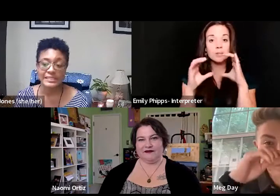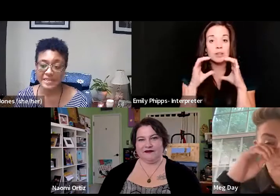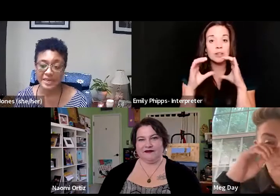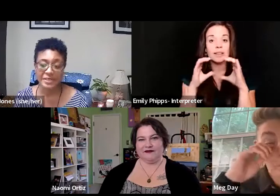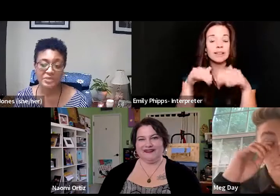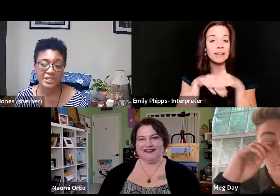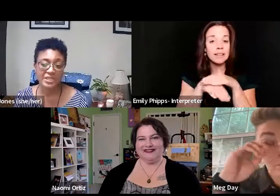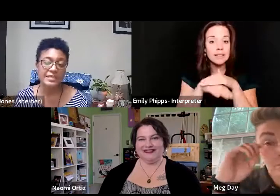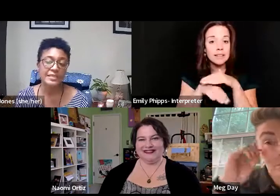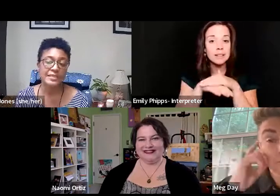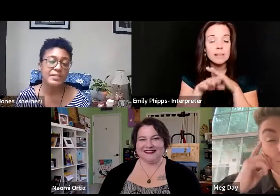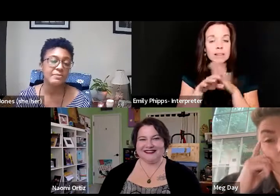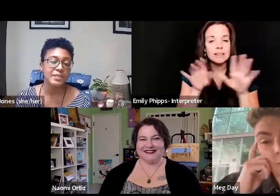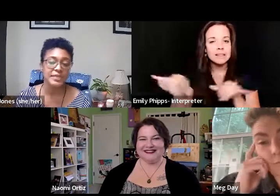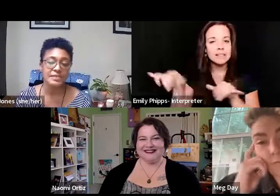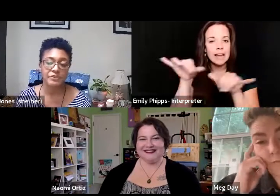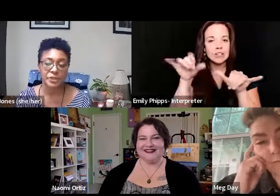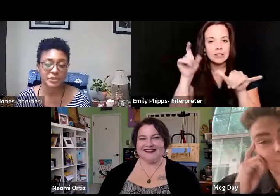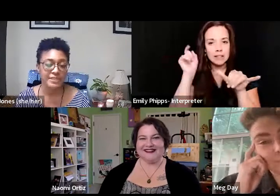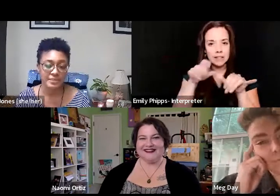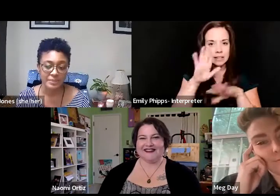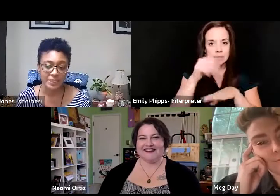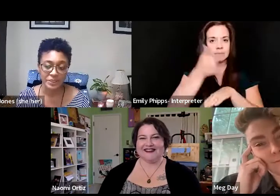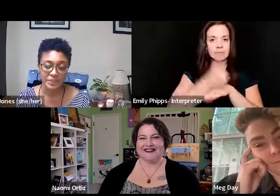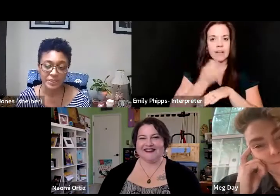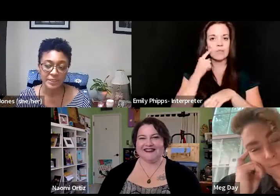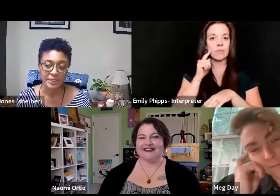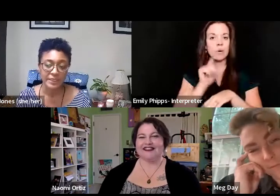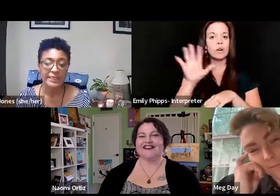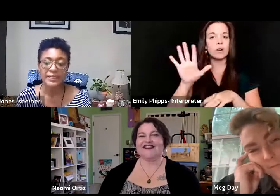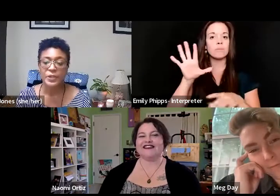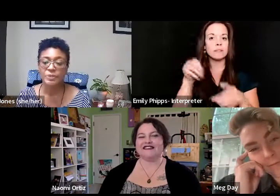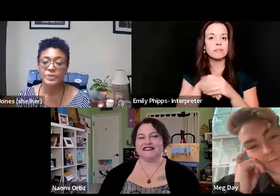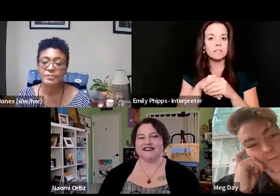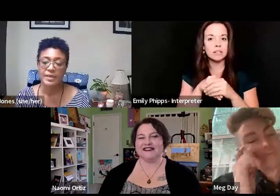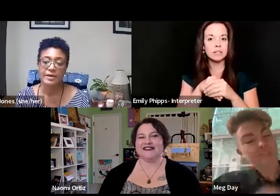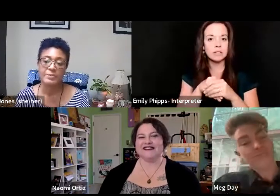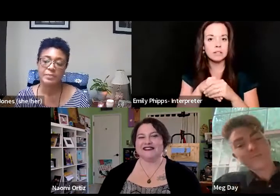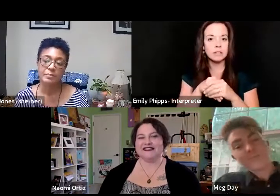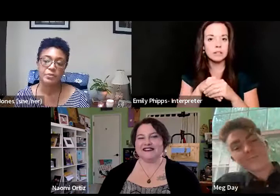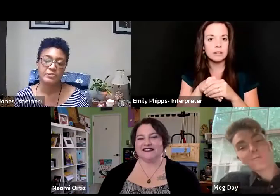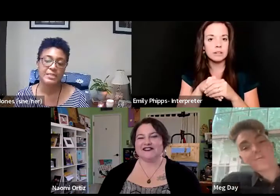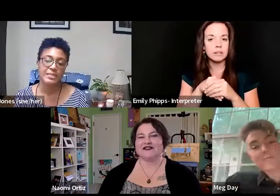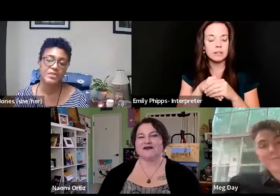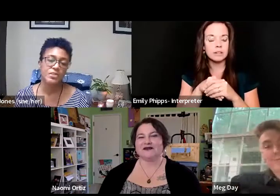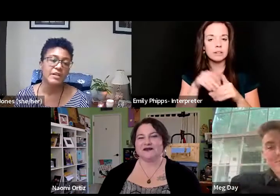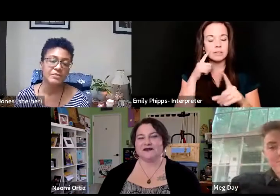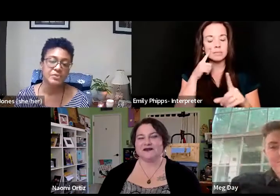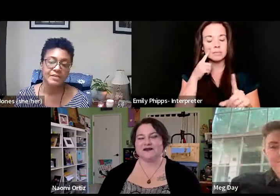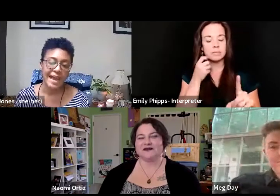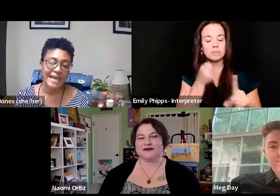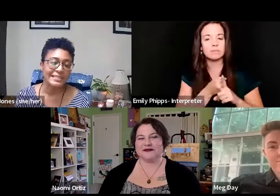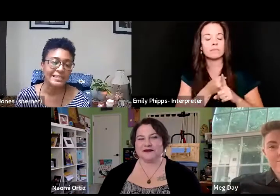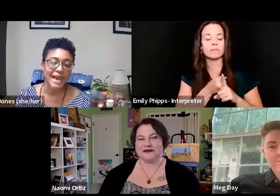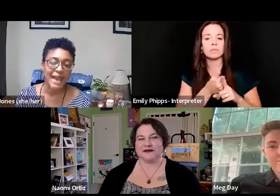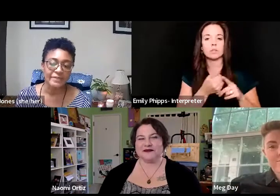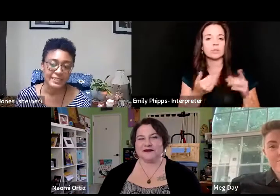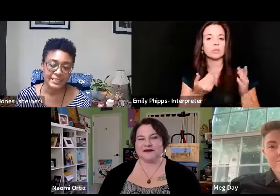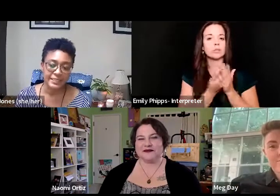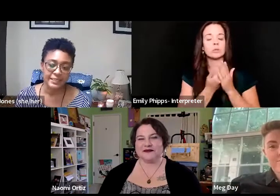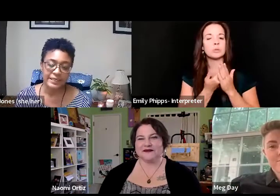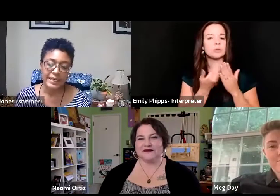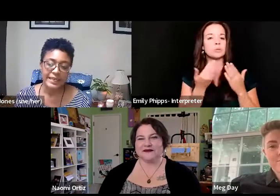accessibility standards that needed to be in place for her participation. It opened me up and emboldened me to new levels of access